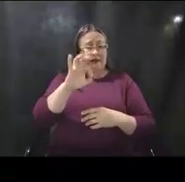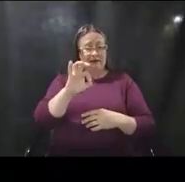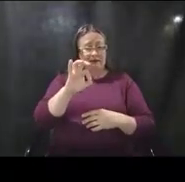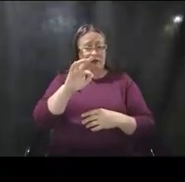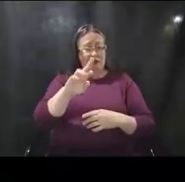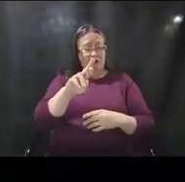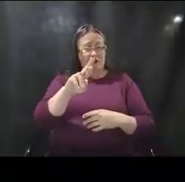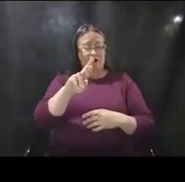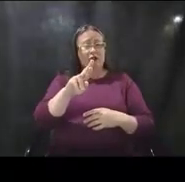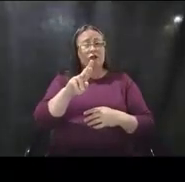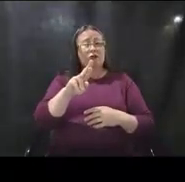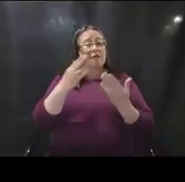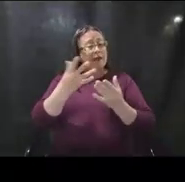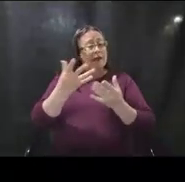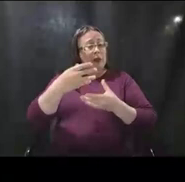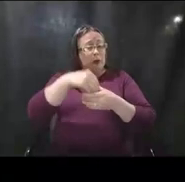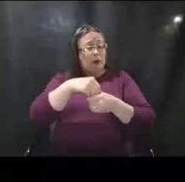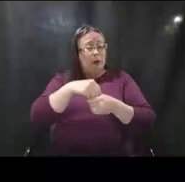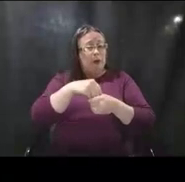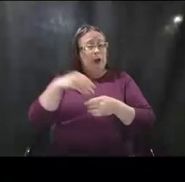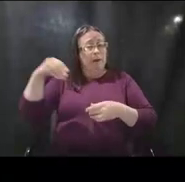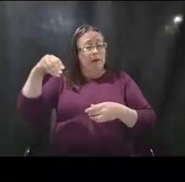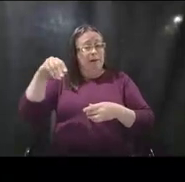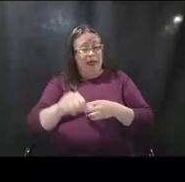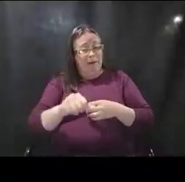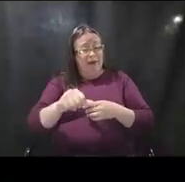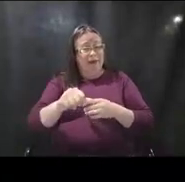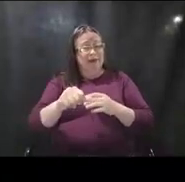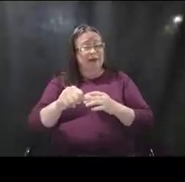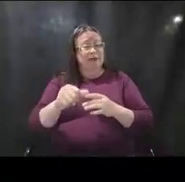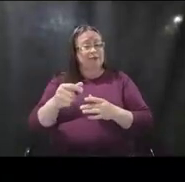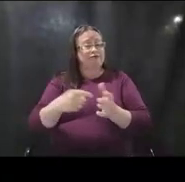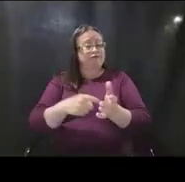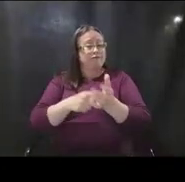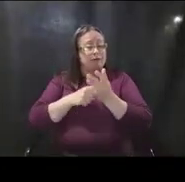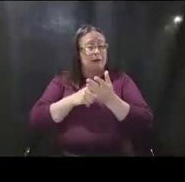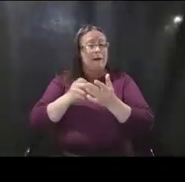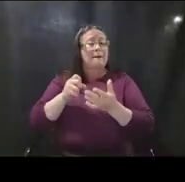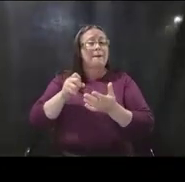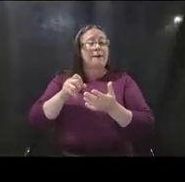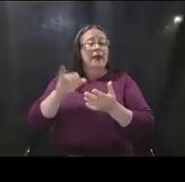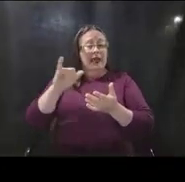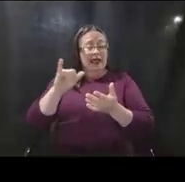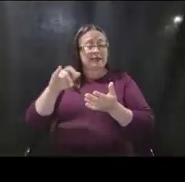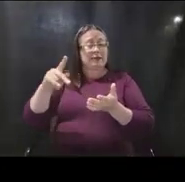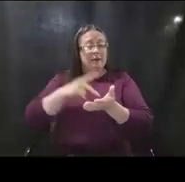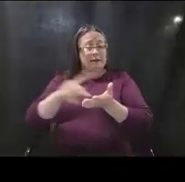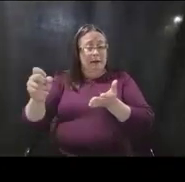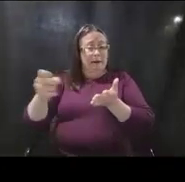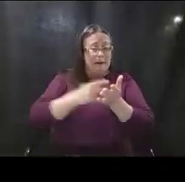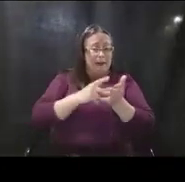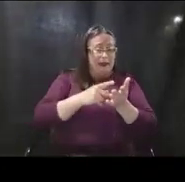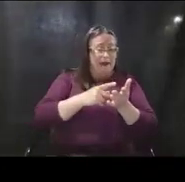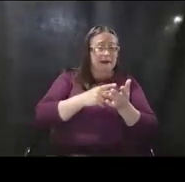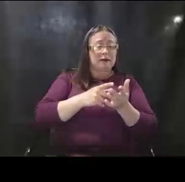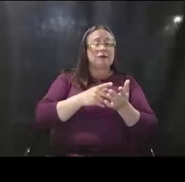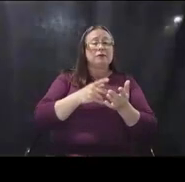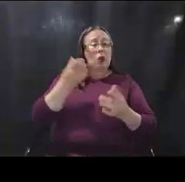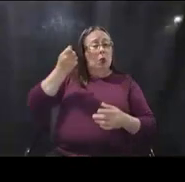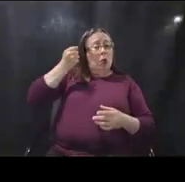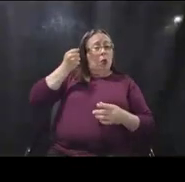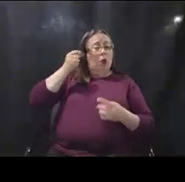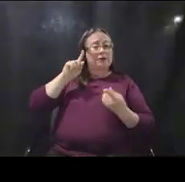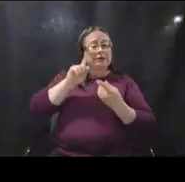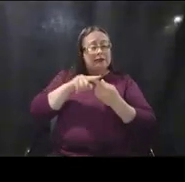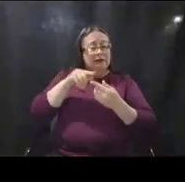include requiring that payments are issued as reimbursements rather than advance payments, withholding the authority to proceed to the next